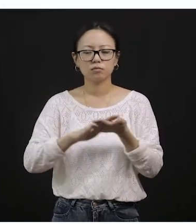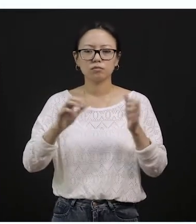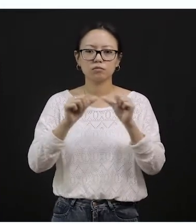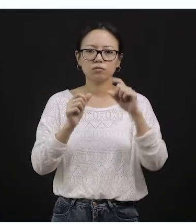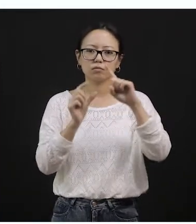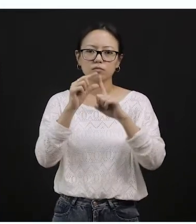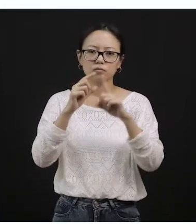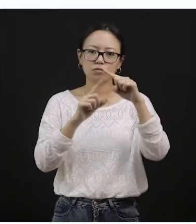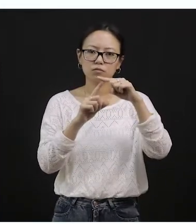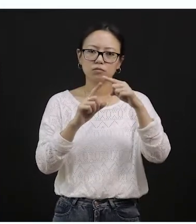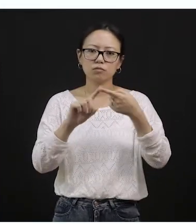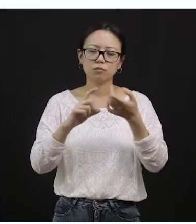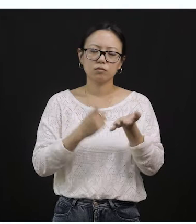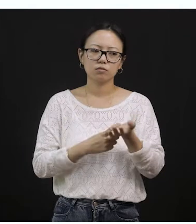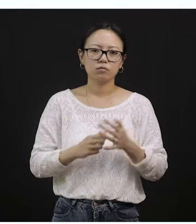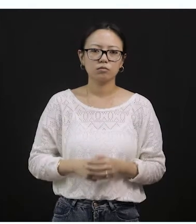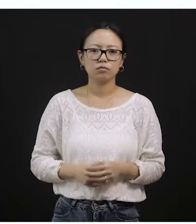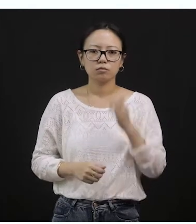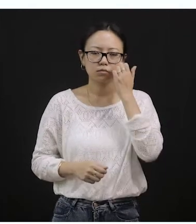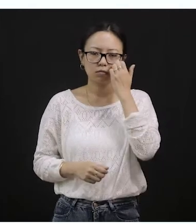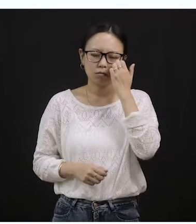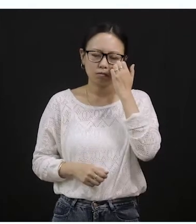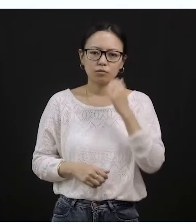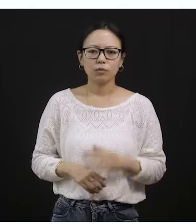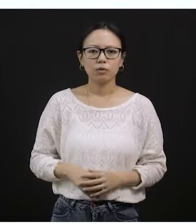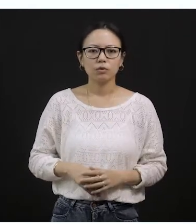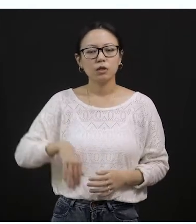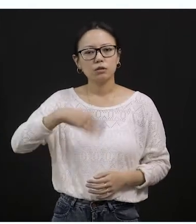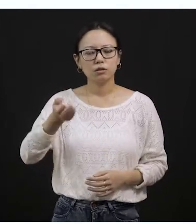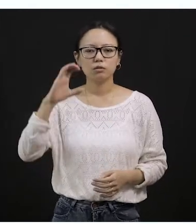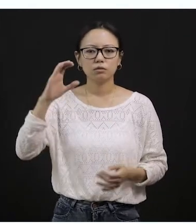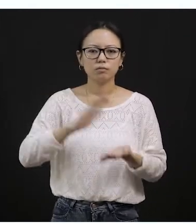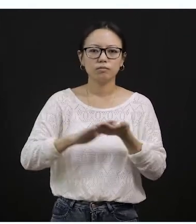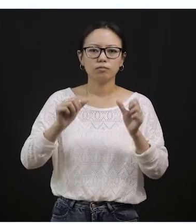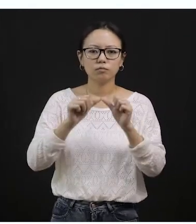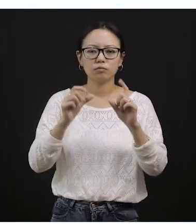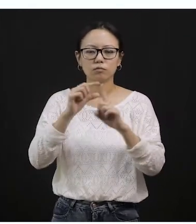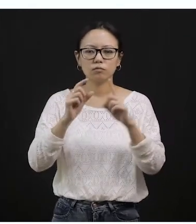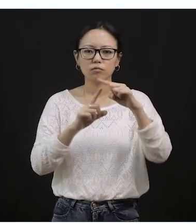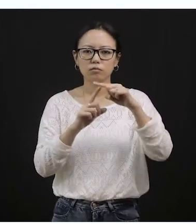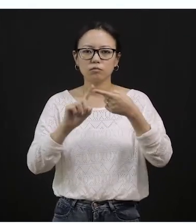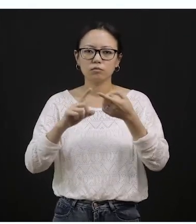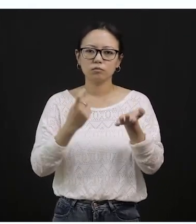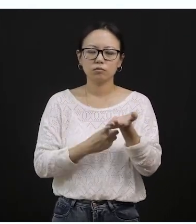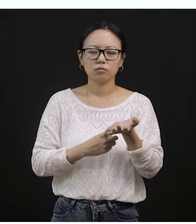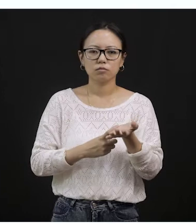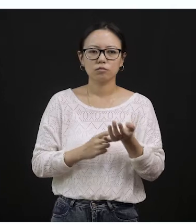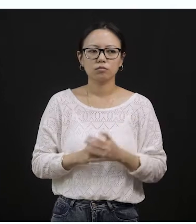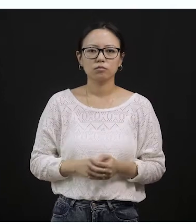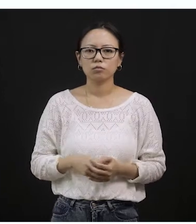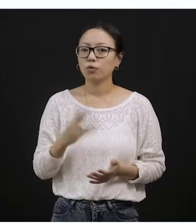right after season was about the sense of organs. The sense of organs. So how many sense organs are there?